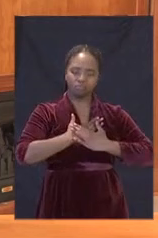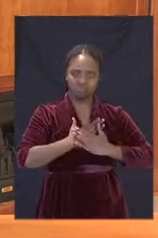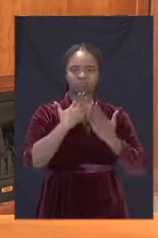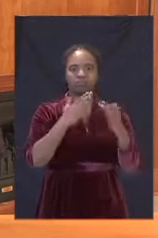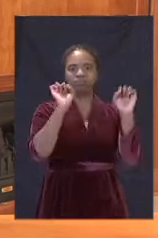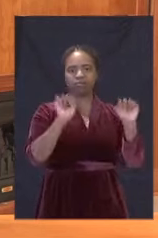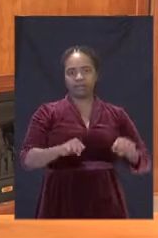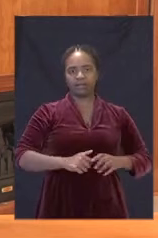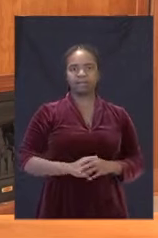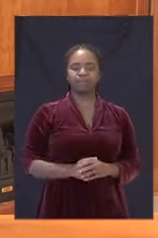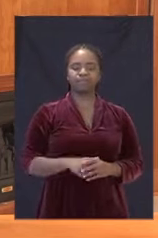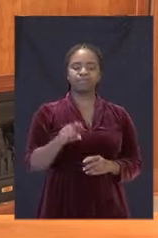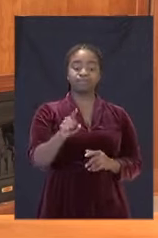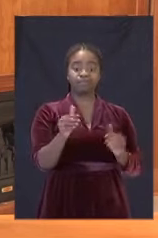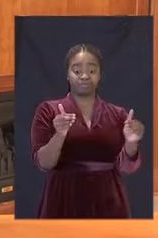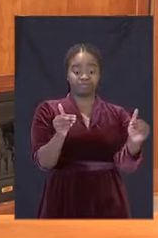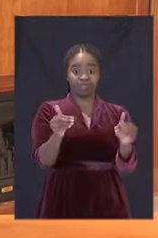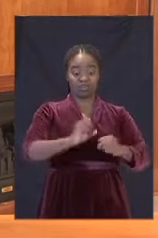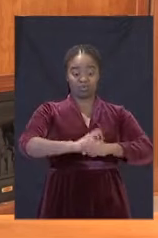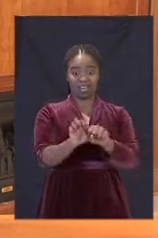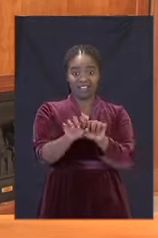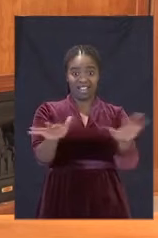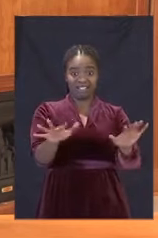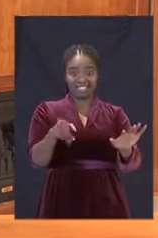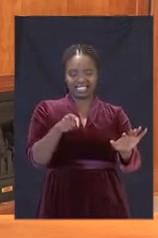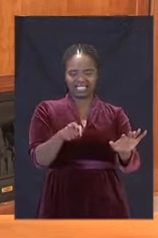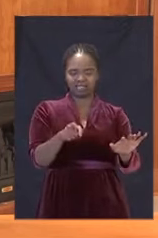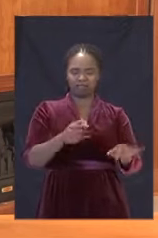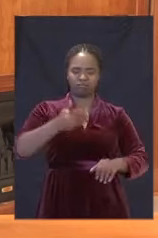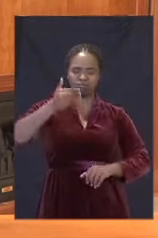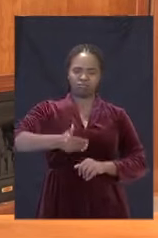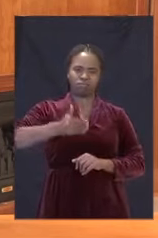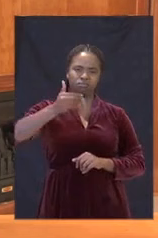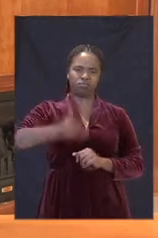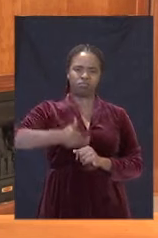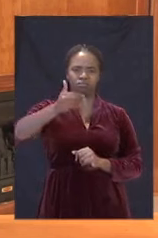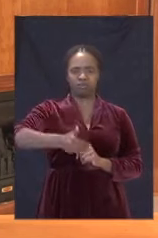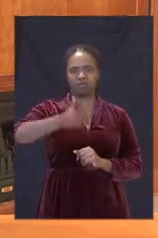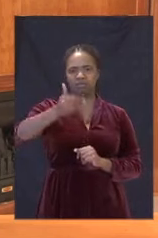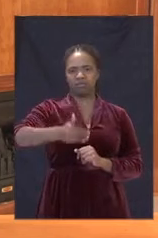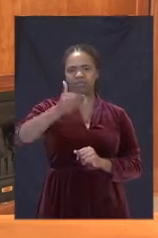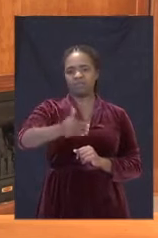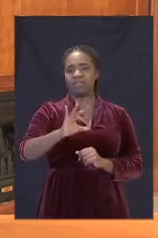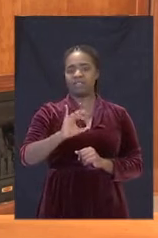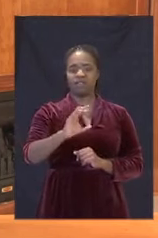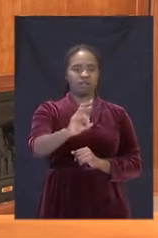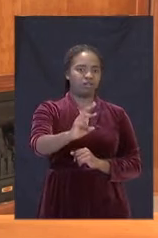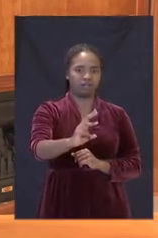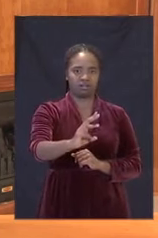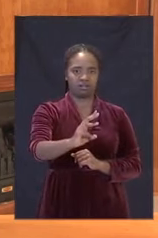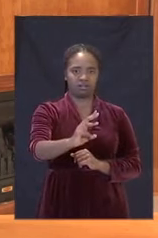phase of managing the coronavirus as a constant in our daily lives will be, in many